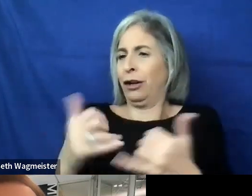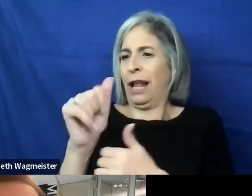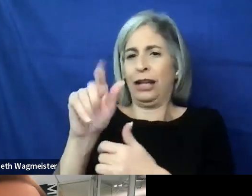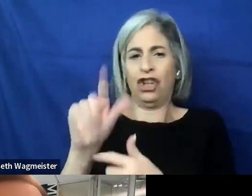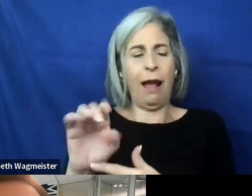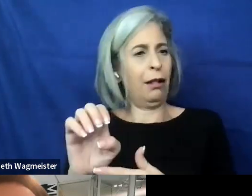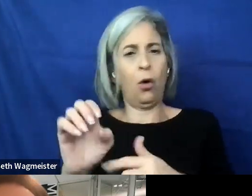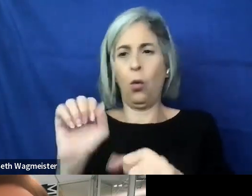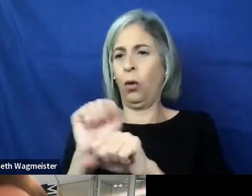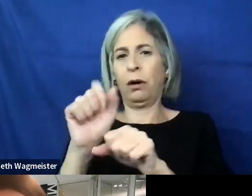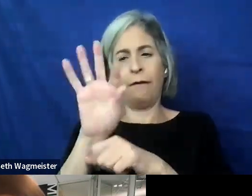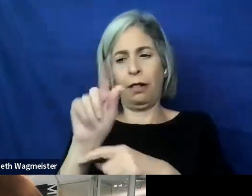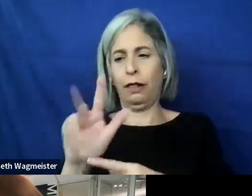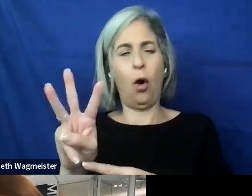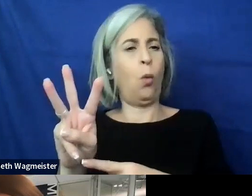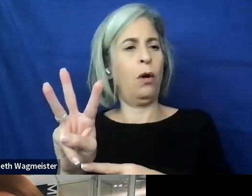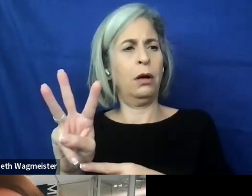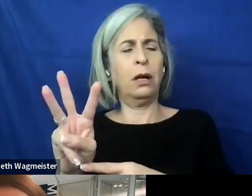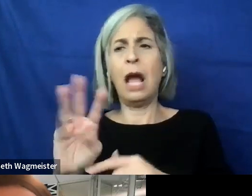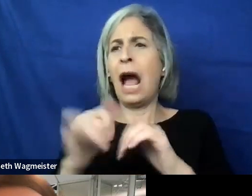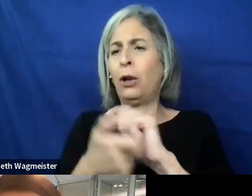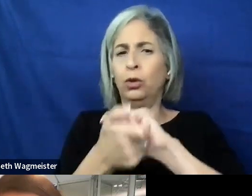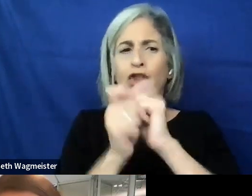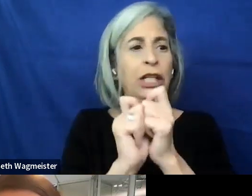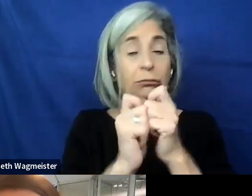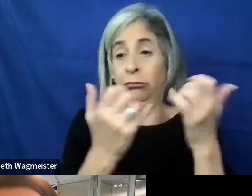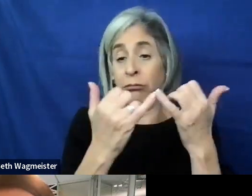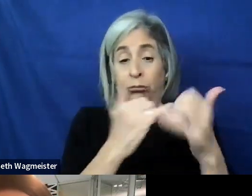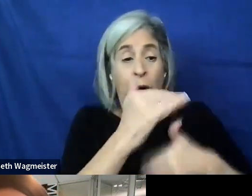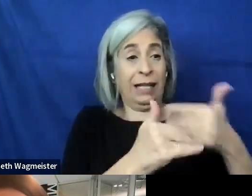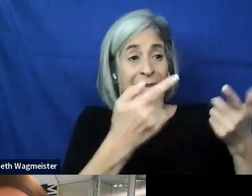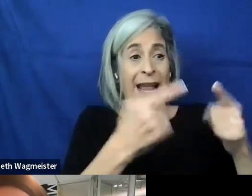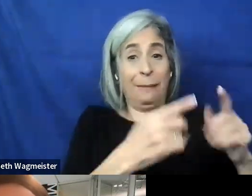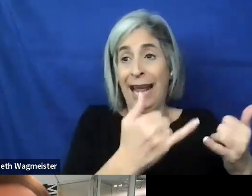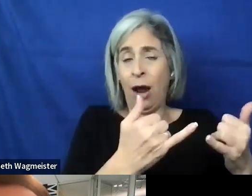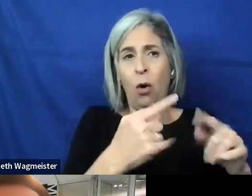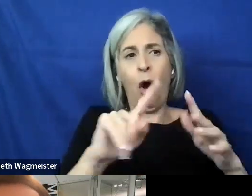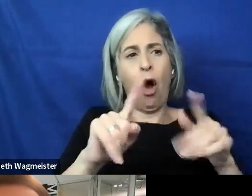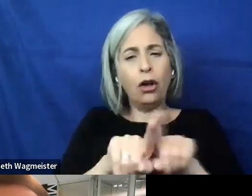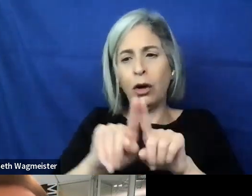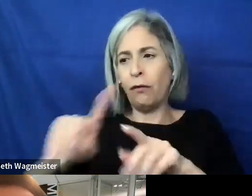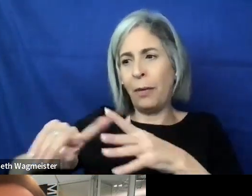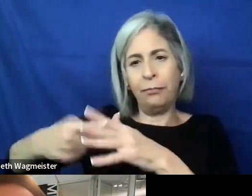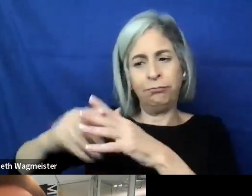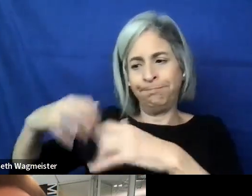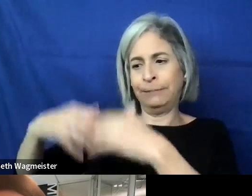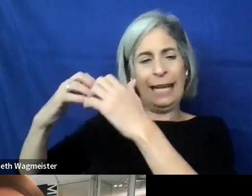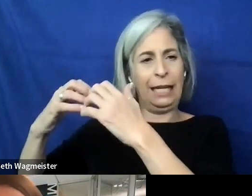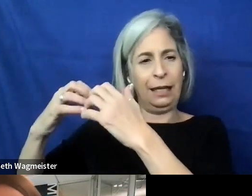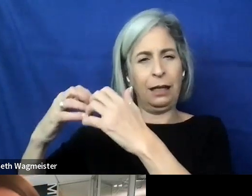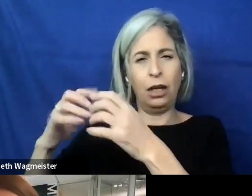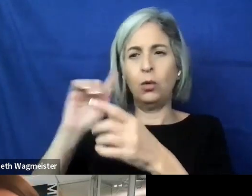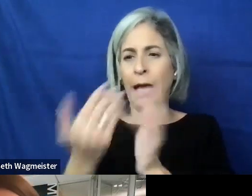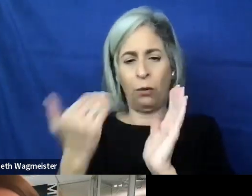for example, how you can adapt existing processes to incorporate accessibility from the ground up. That's how you're going to get the